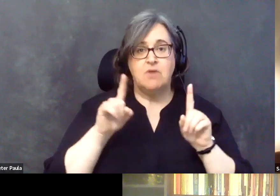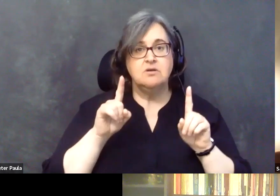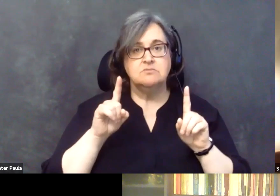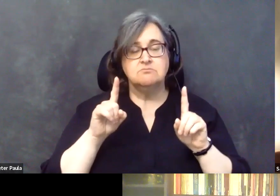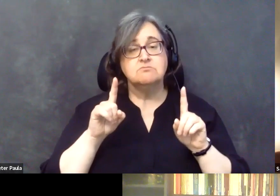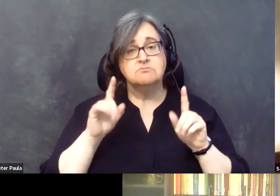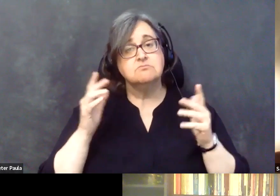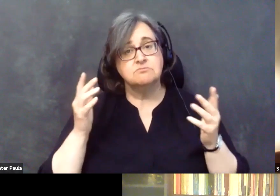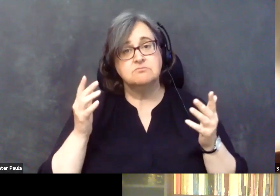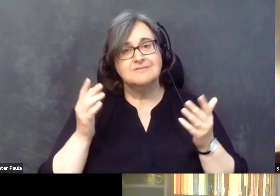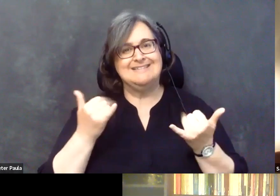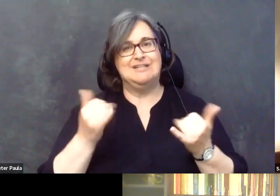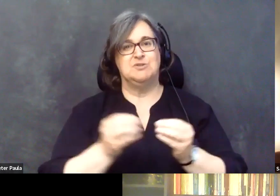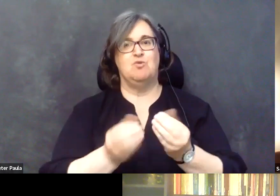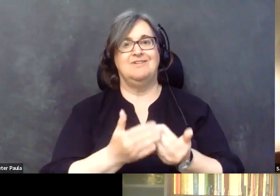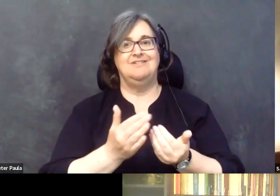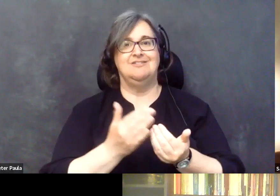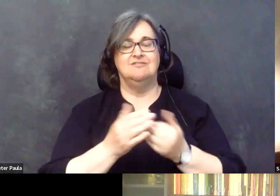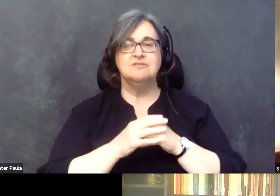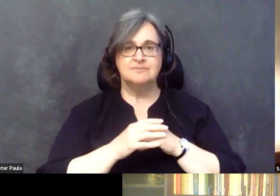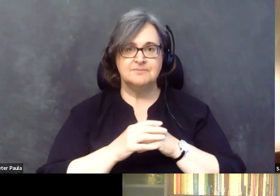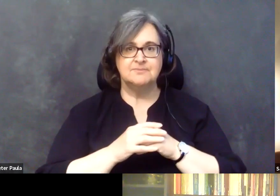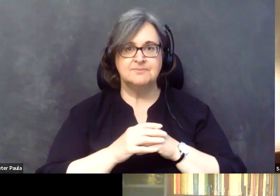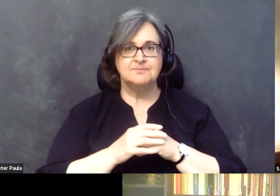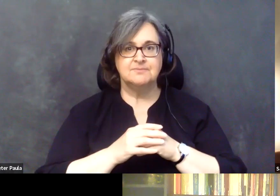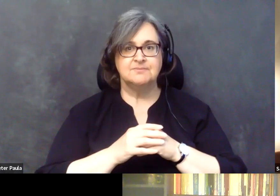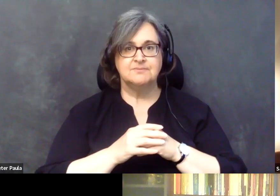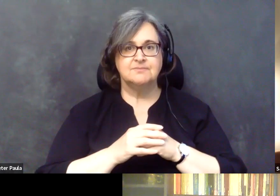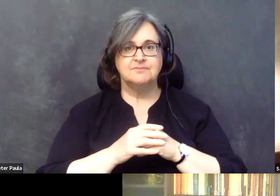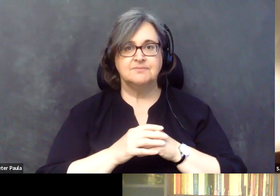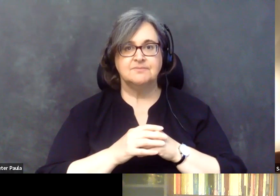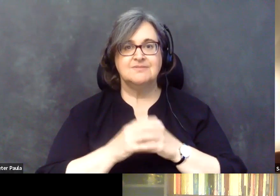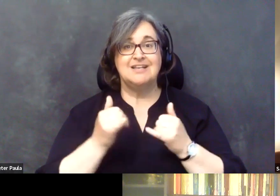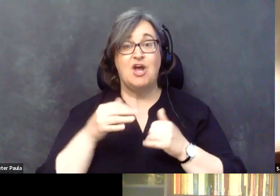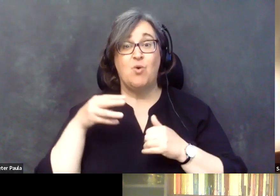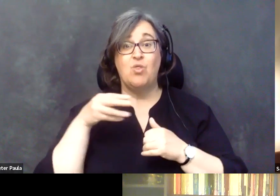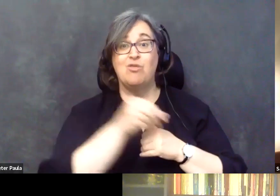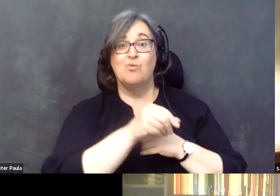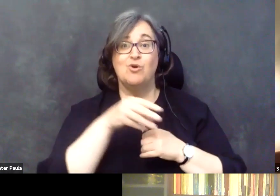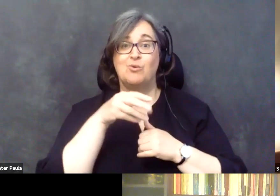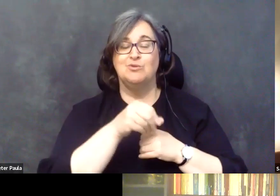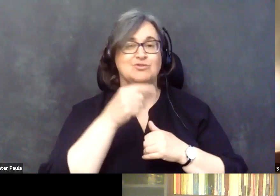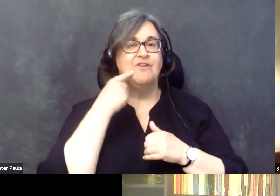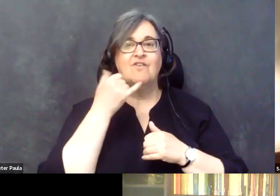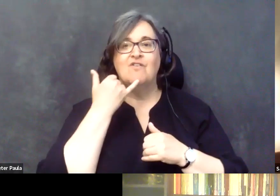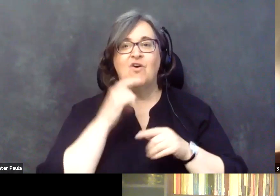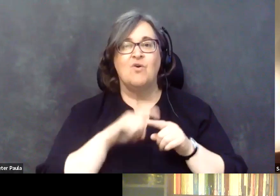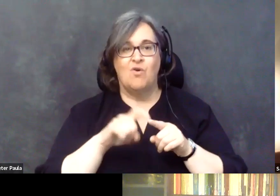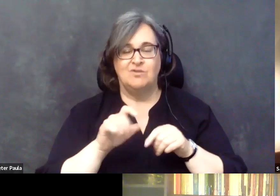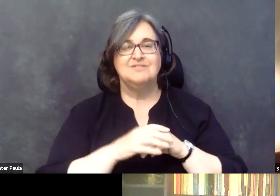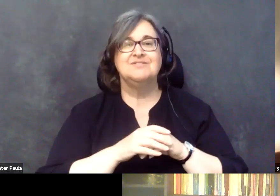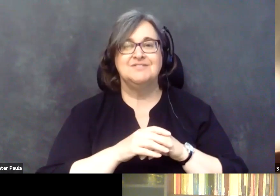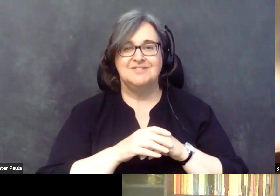made easier since they are now reimbursing even for a phone call. they are certain